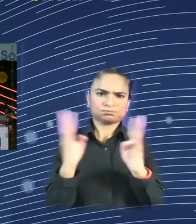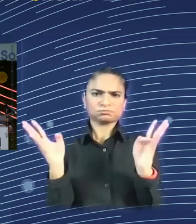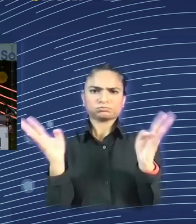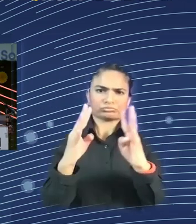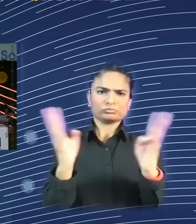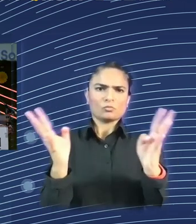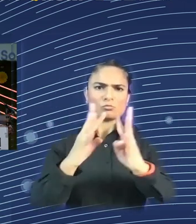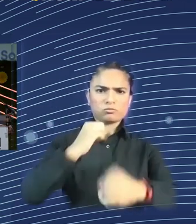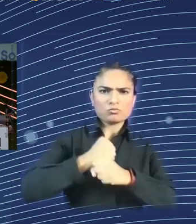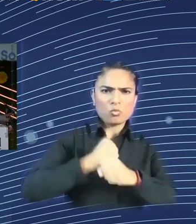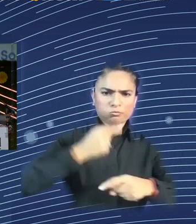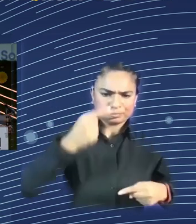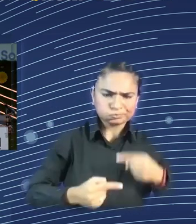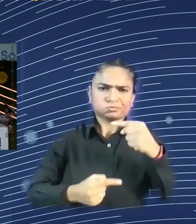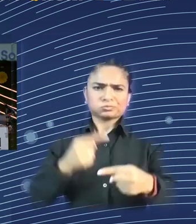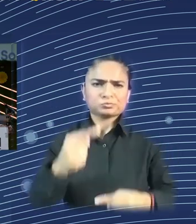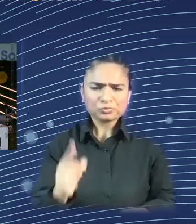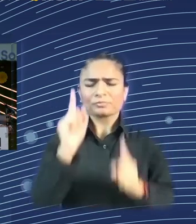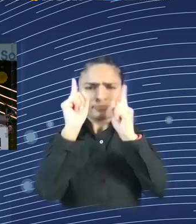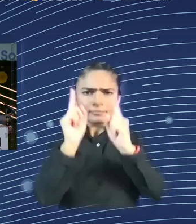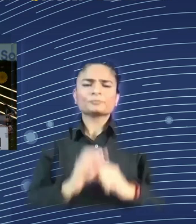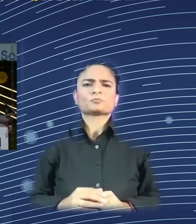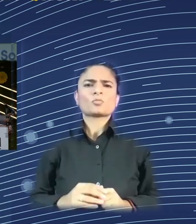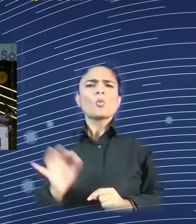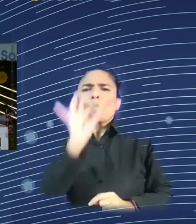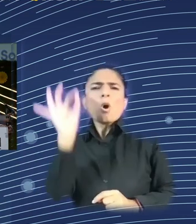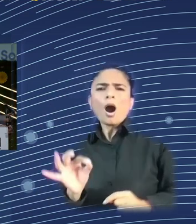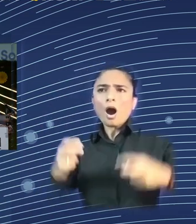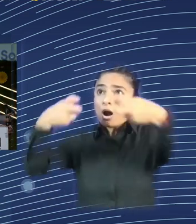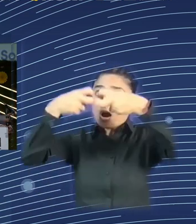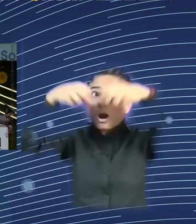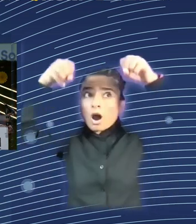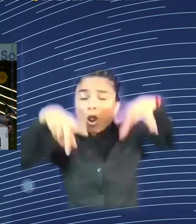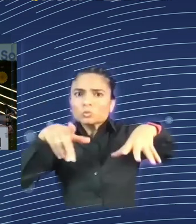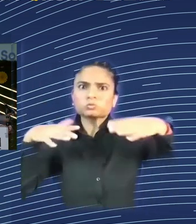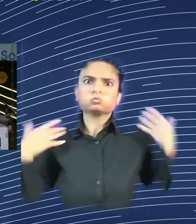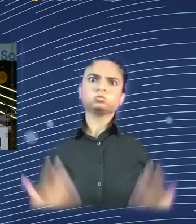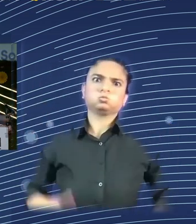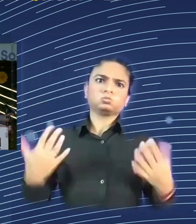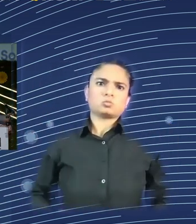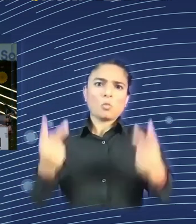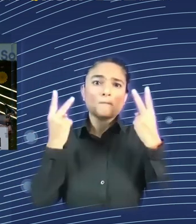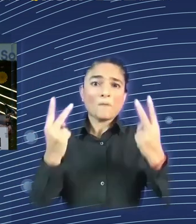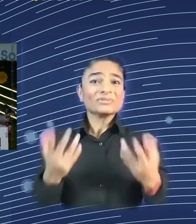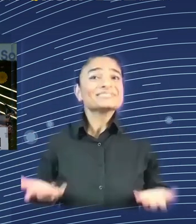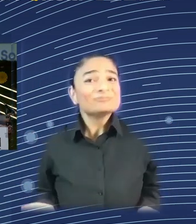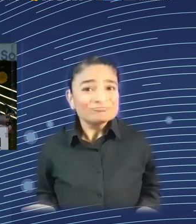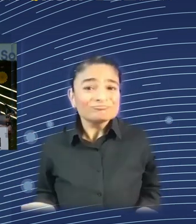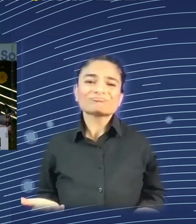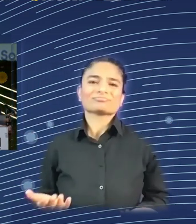but also consumer durables. And, of course, lighting up the cities, all our cities. It's the heating,